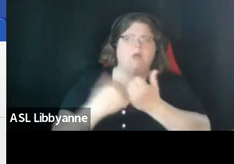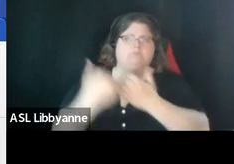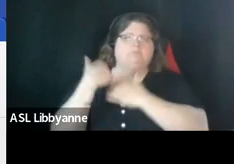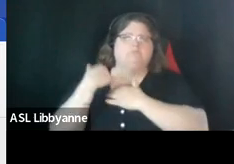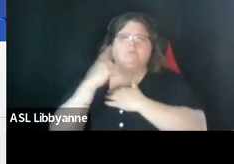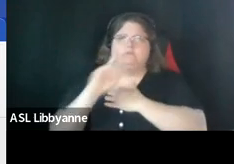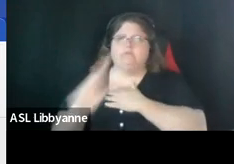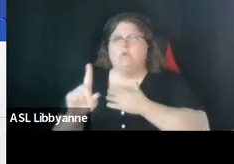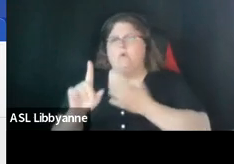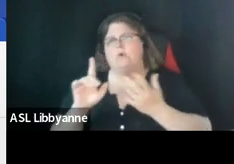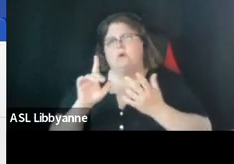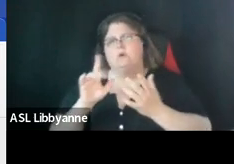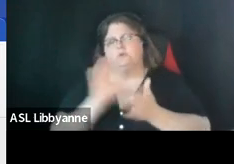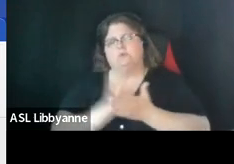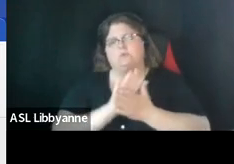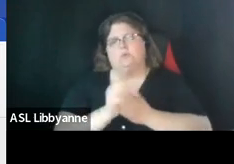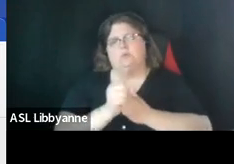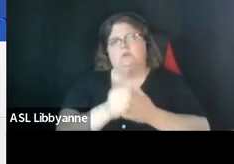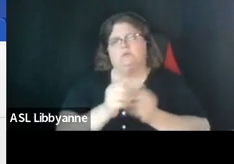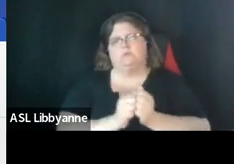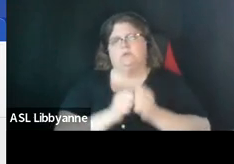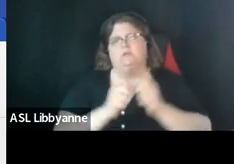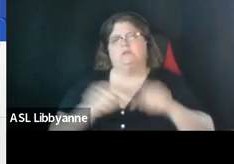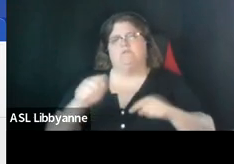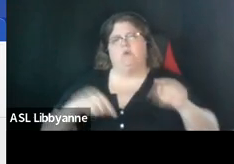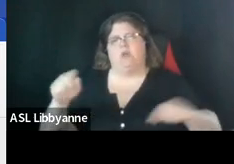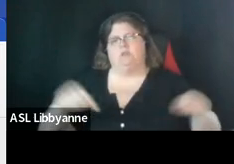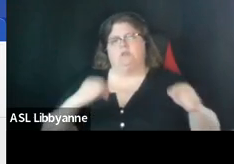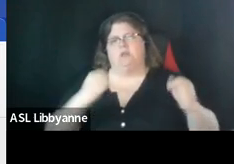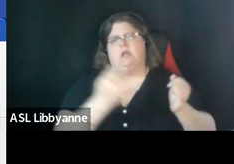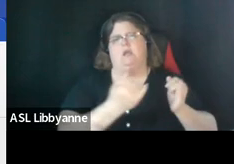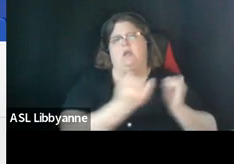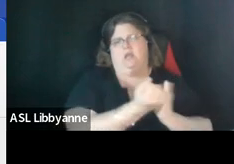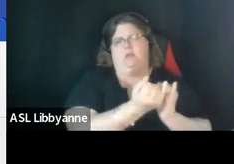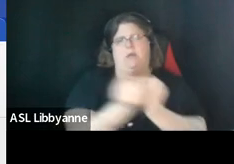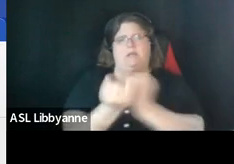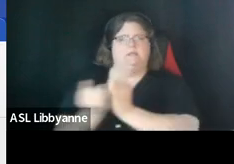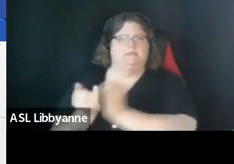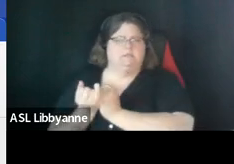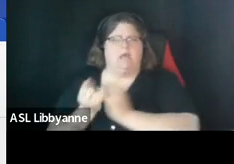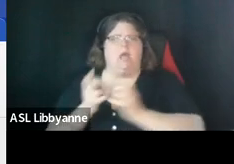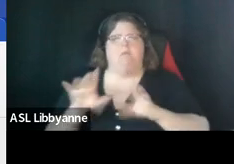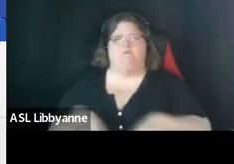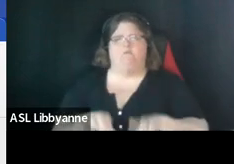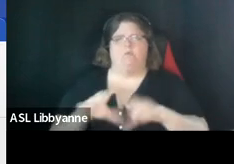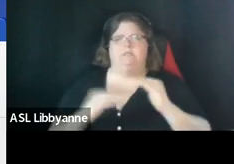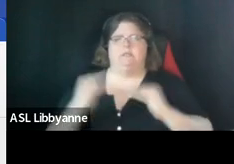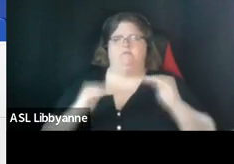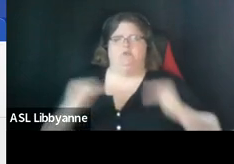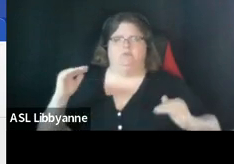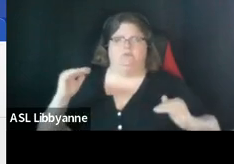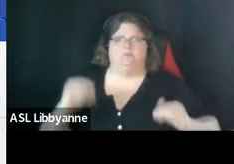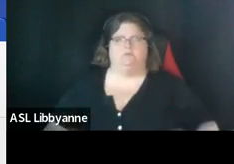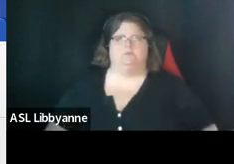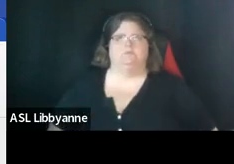of school with differentiated with differentiated autonomy and performance levels yes okay